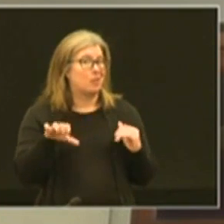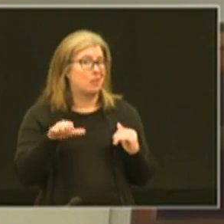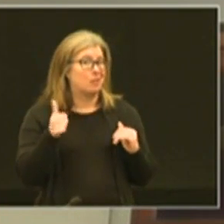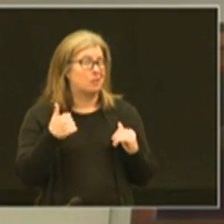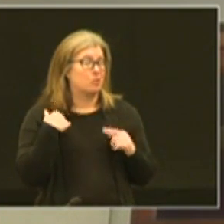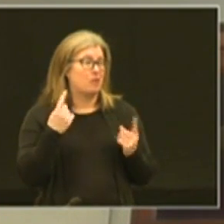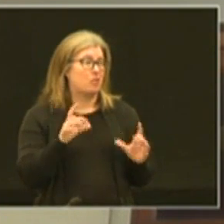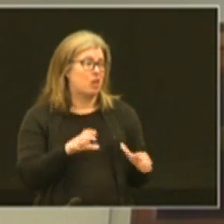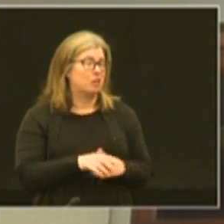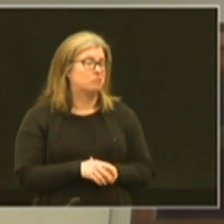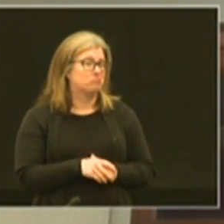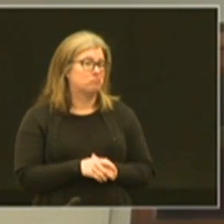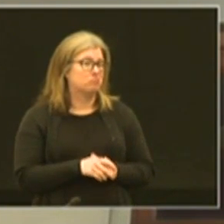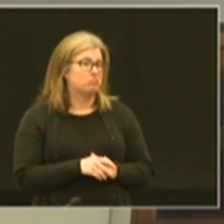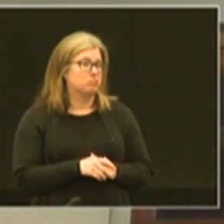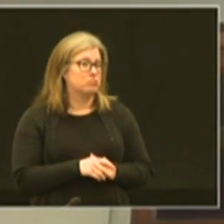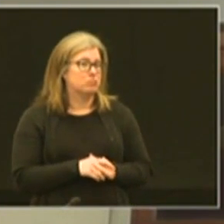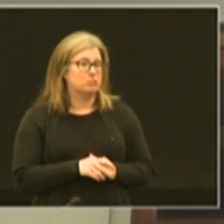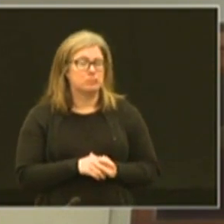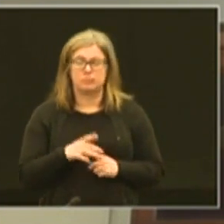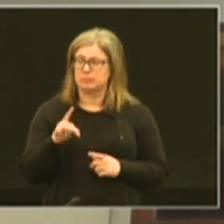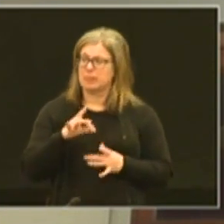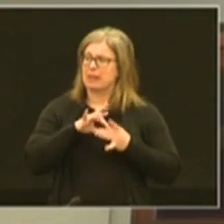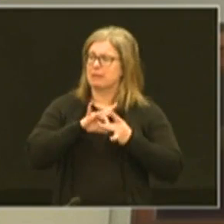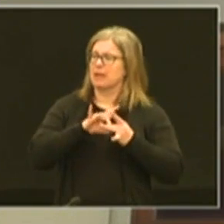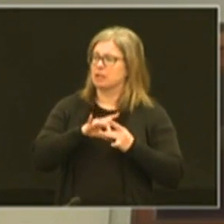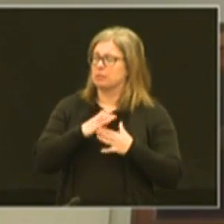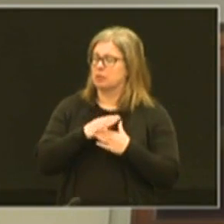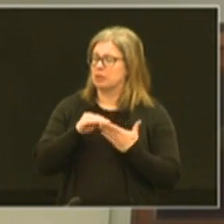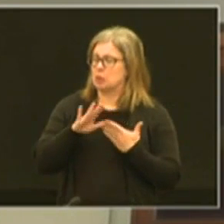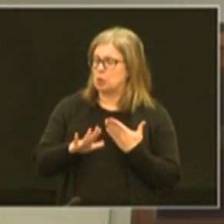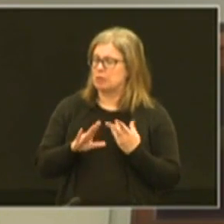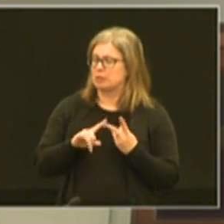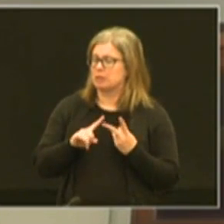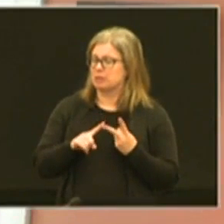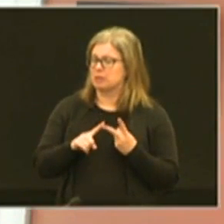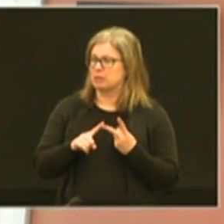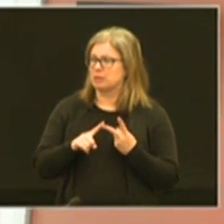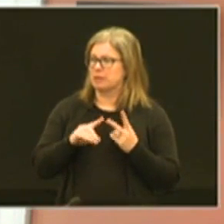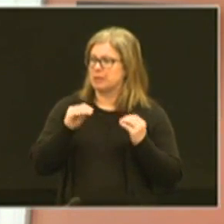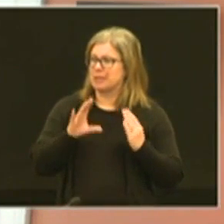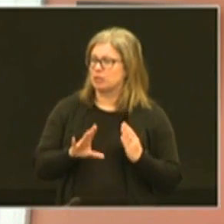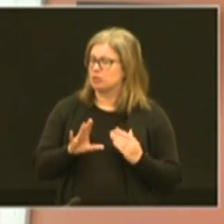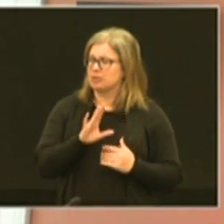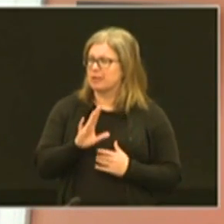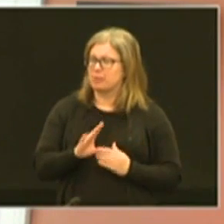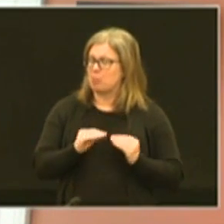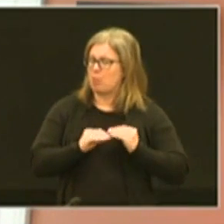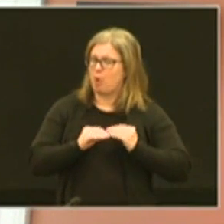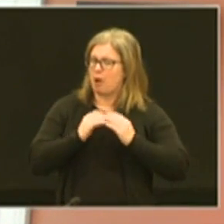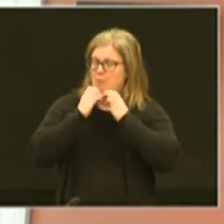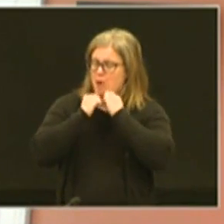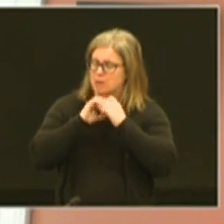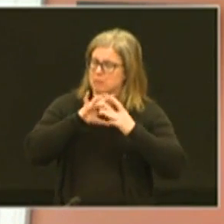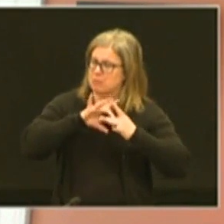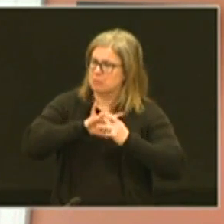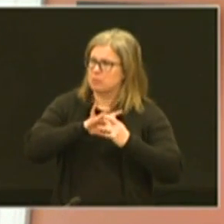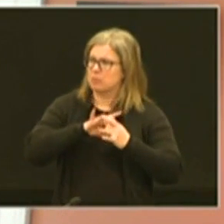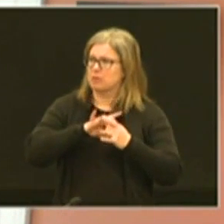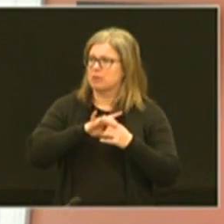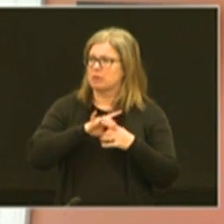anything we've ever done that connection between the students and teachers has never been more important we just got a